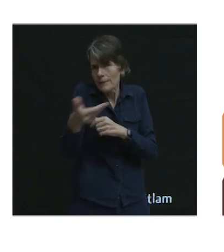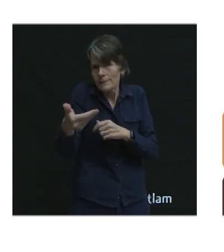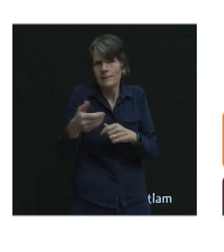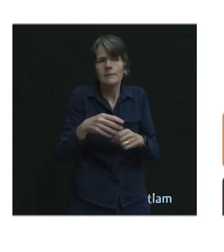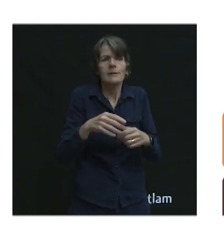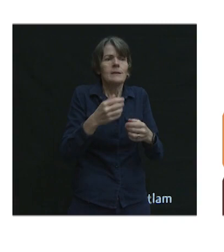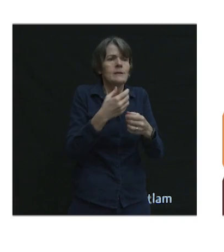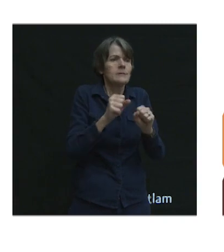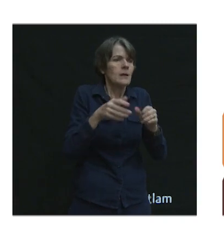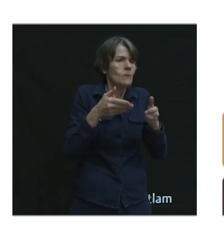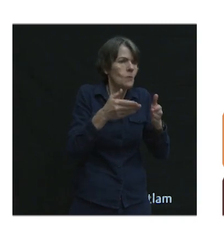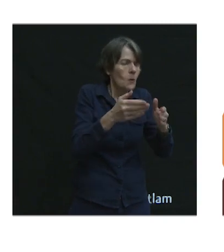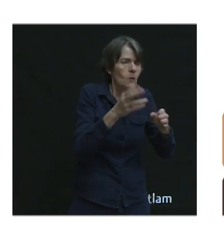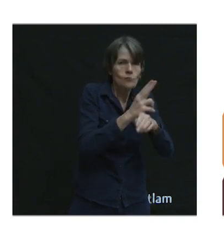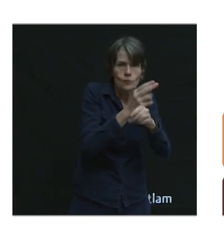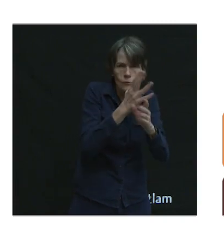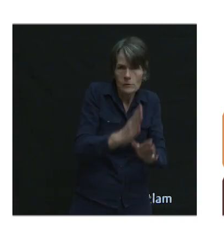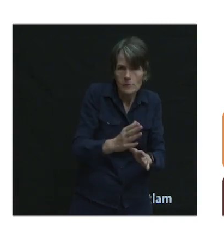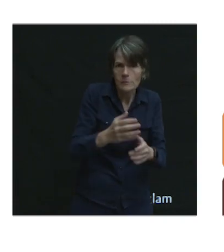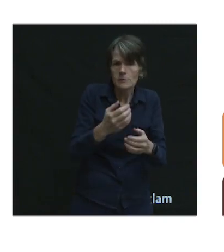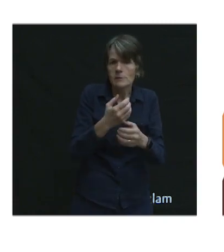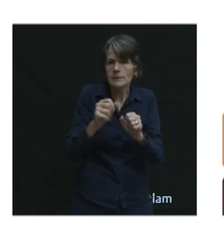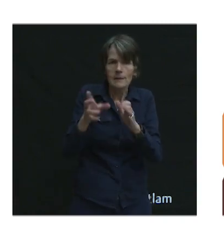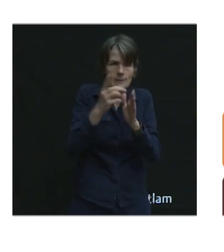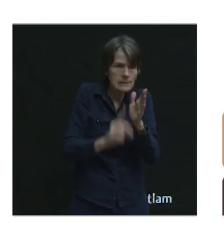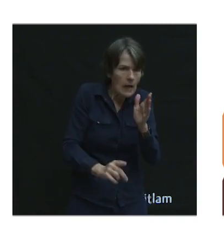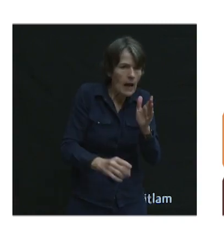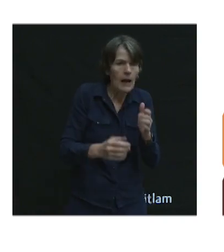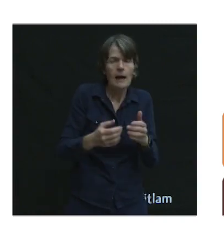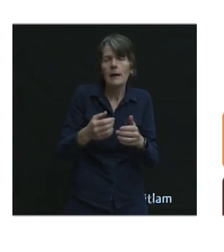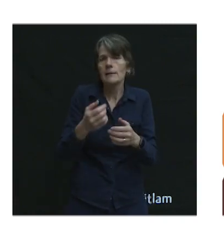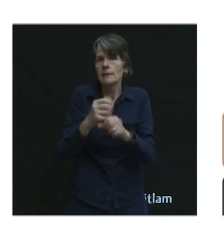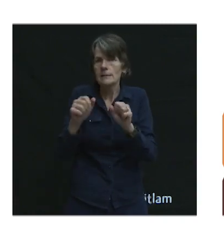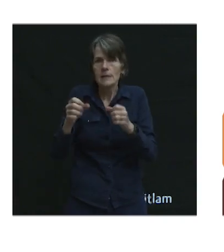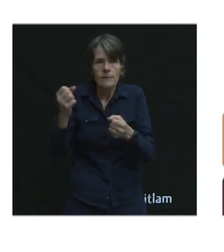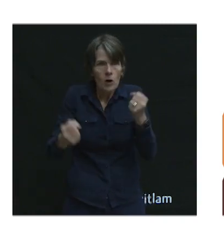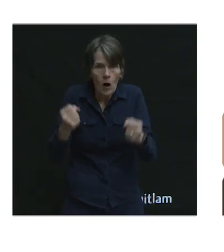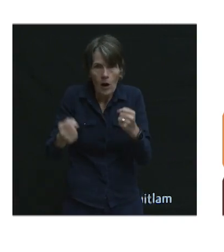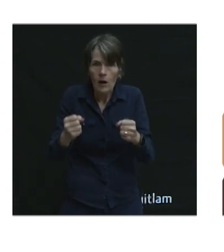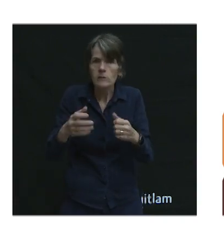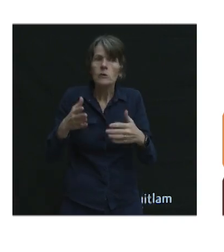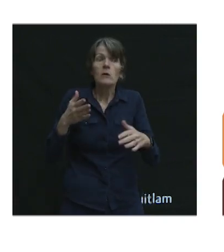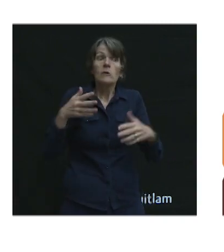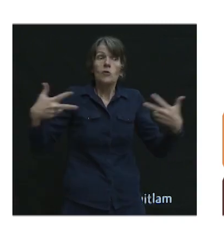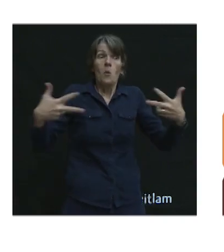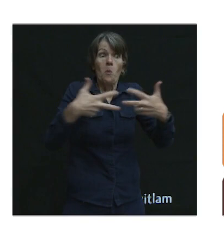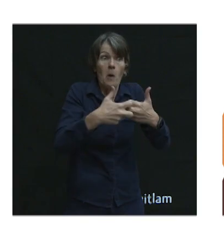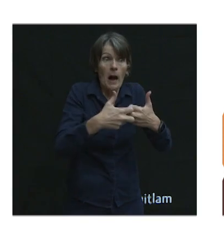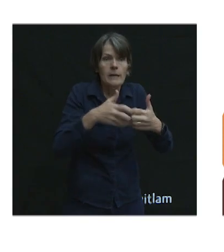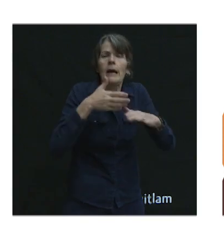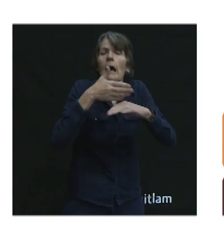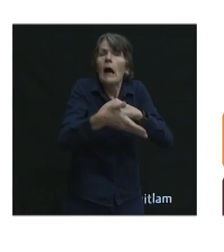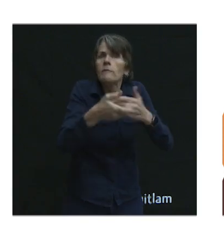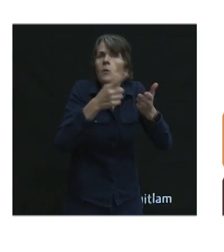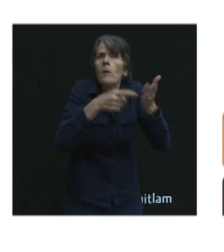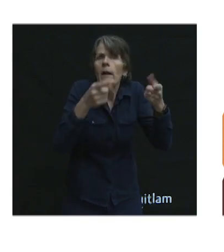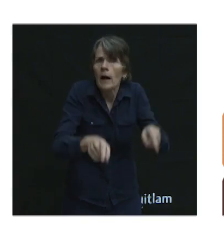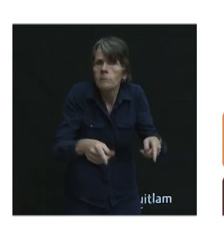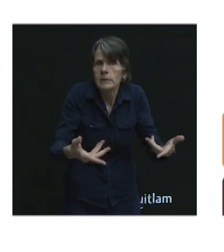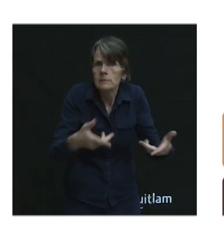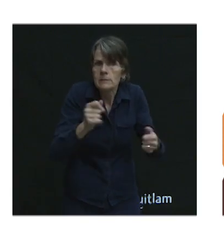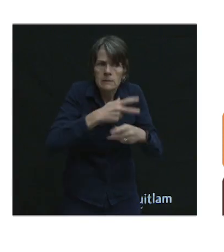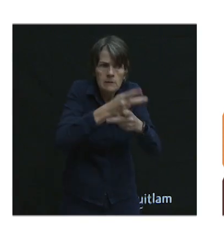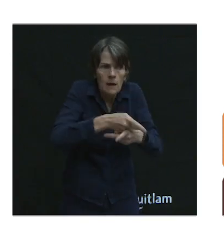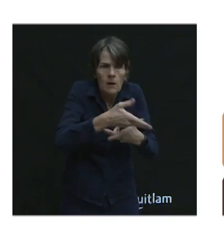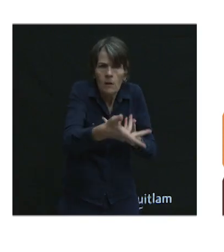users, safe vehicles, safe road design, post-crash care. So what happens if you do get hurt or in a crash, you still need that